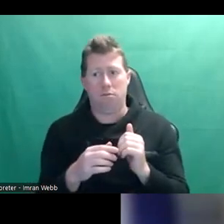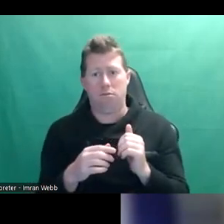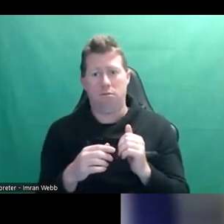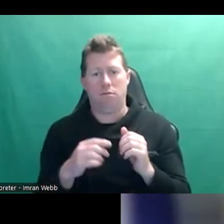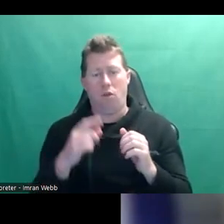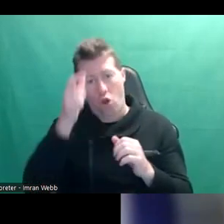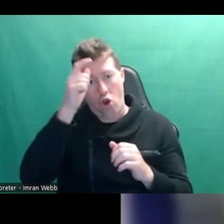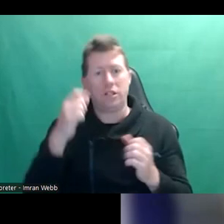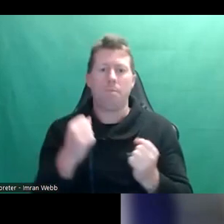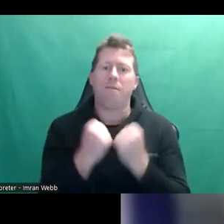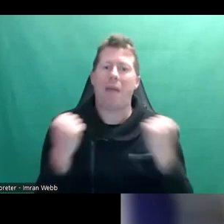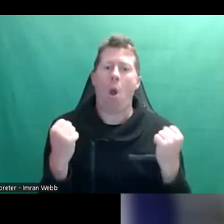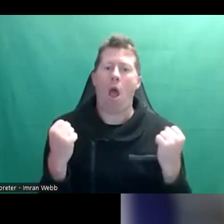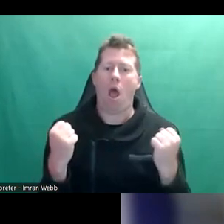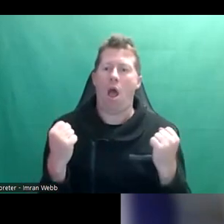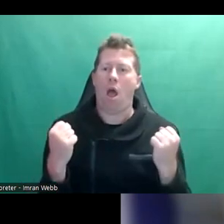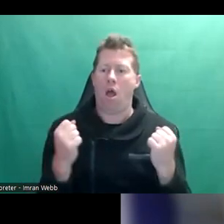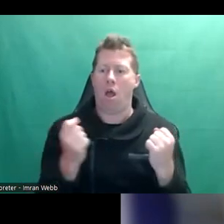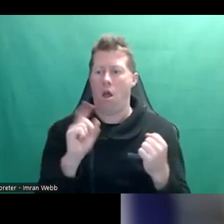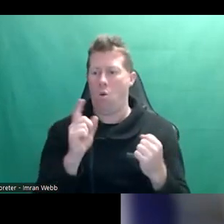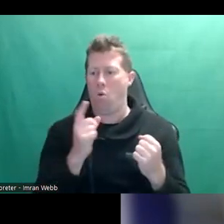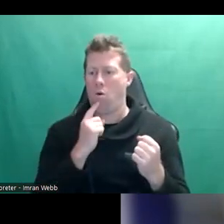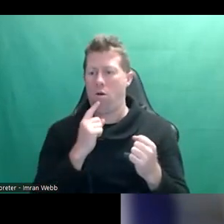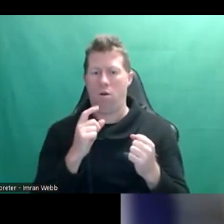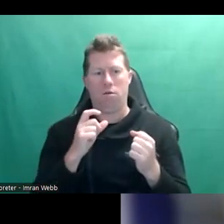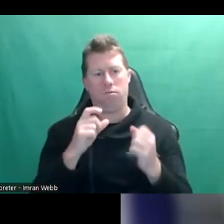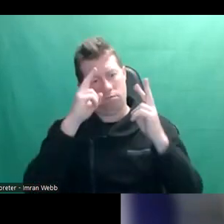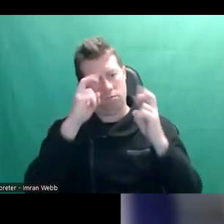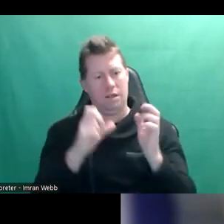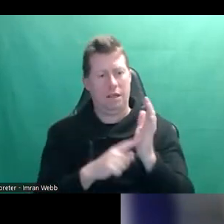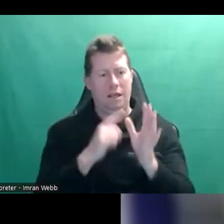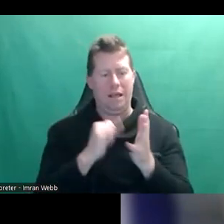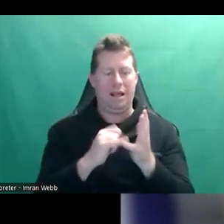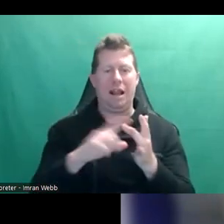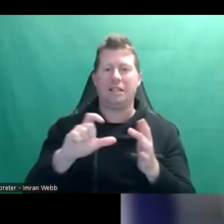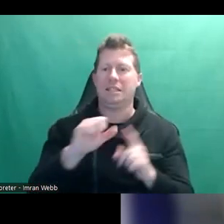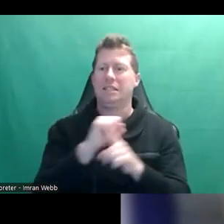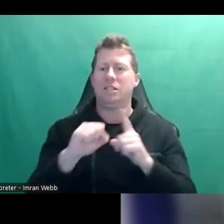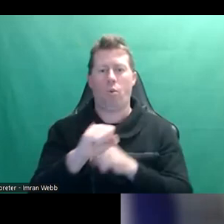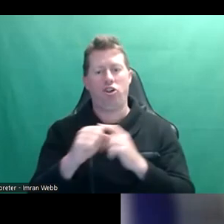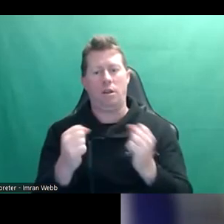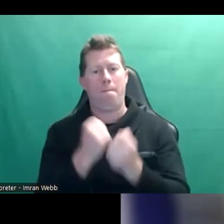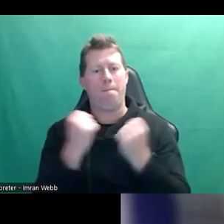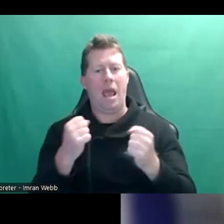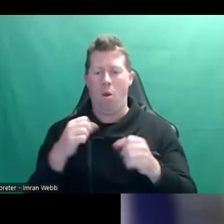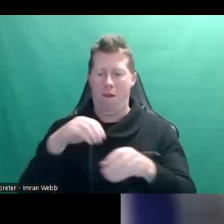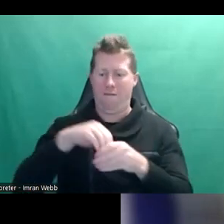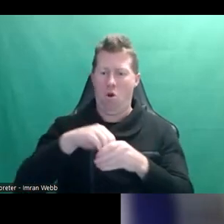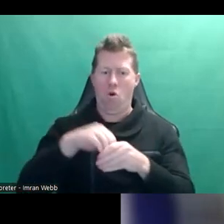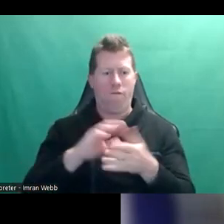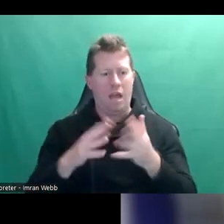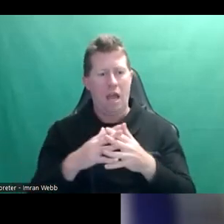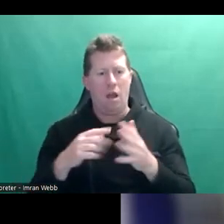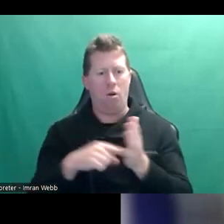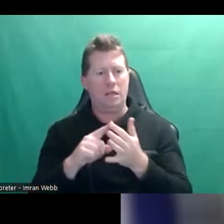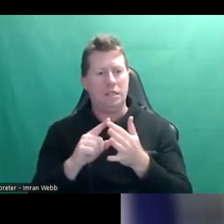power we spoke about earlier. So what are the kind of classic situations where power can come into play in these adolescence and teen years